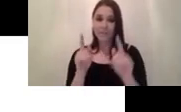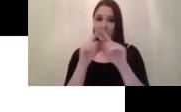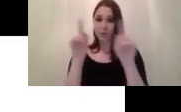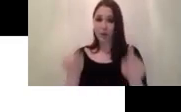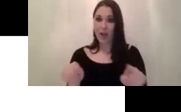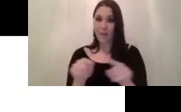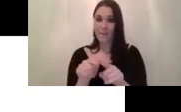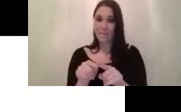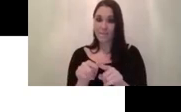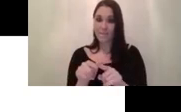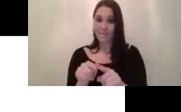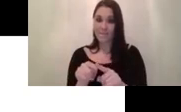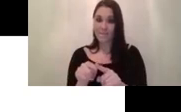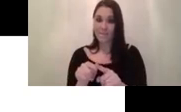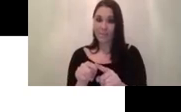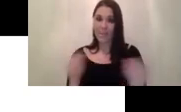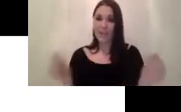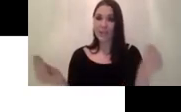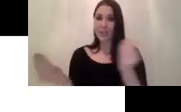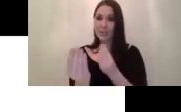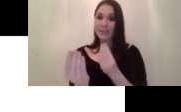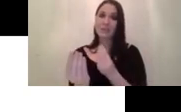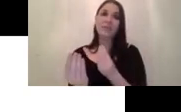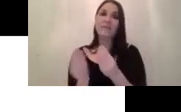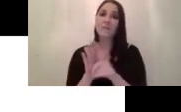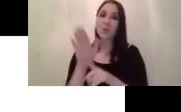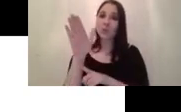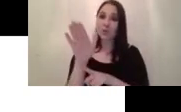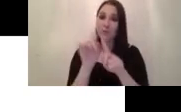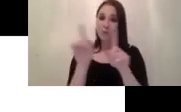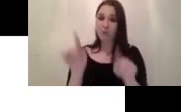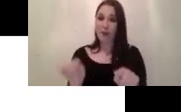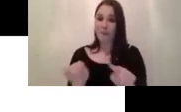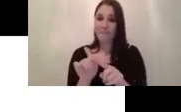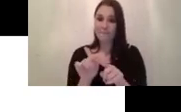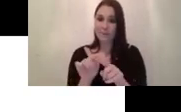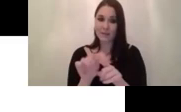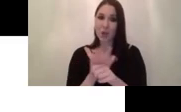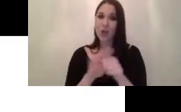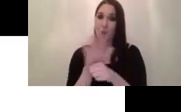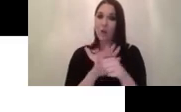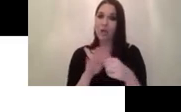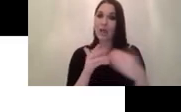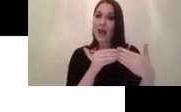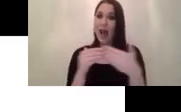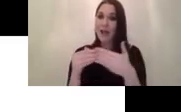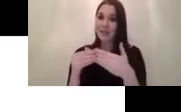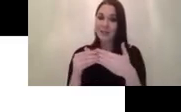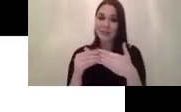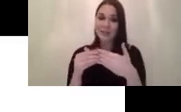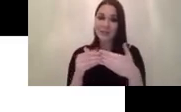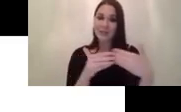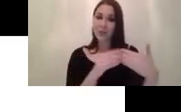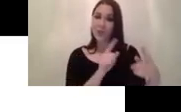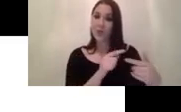and the adjacent previous and future frames as local guidance to guide